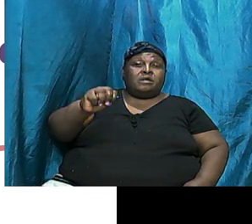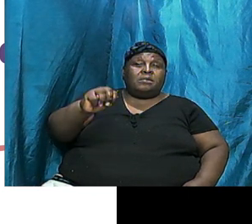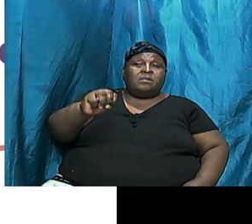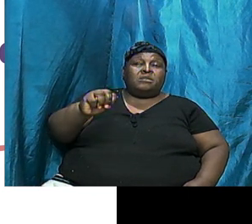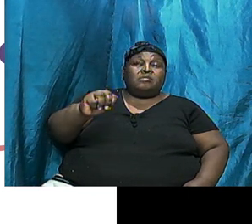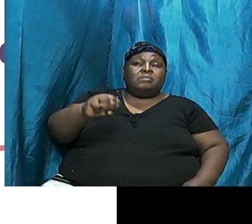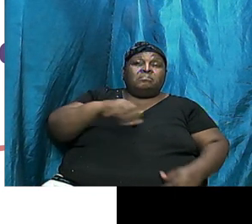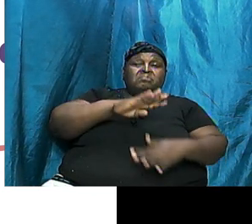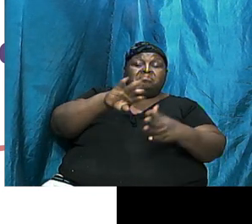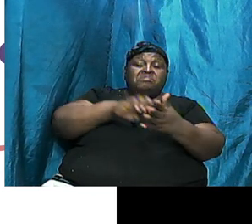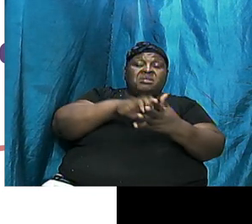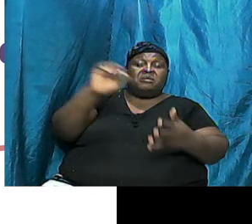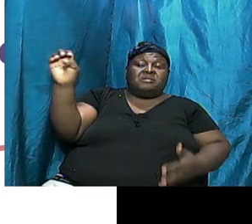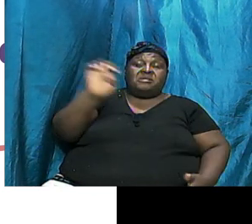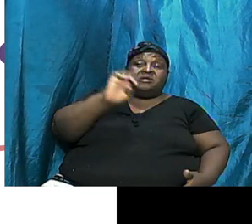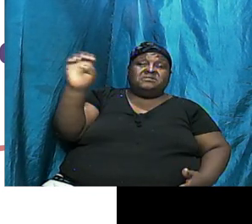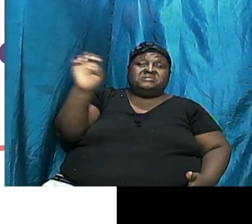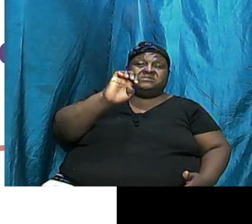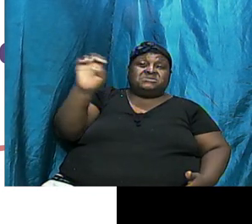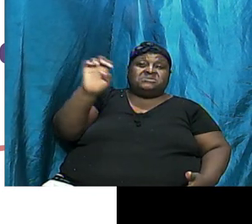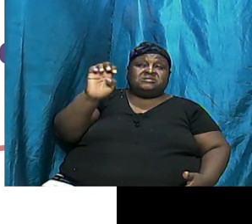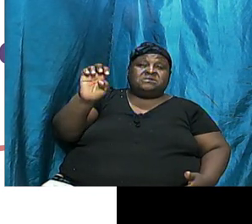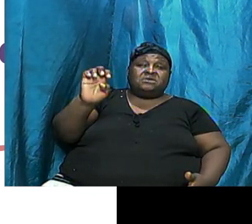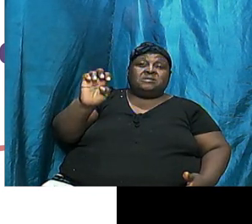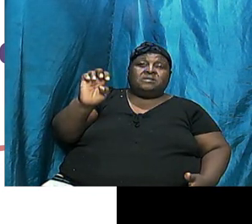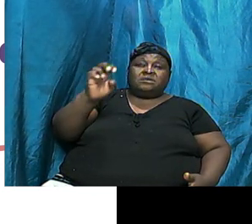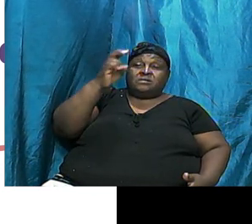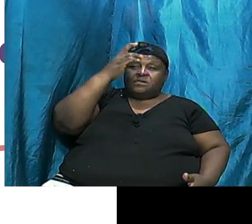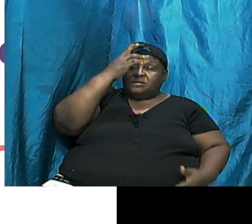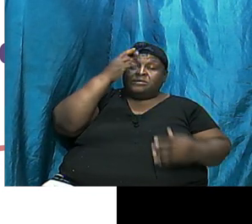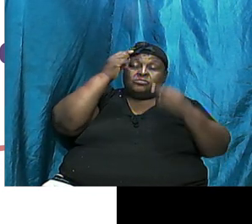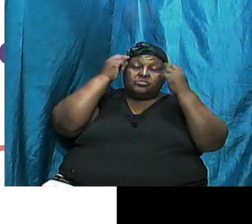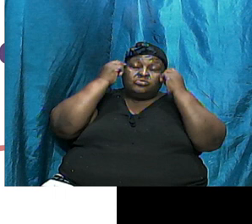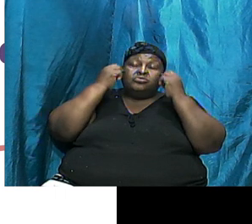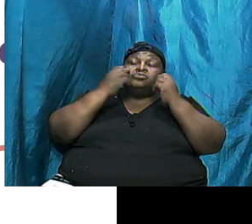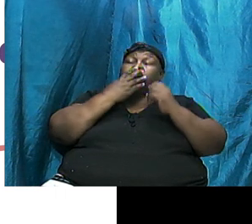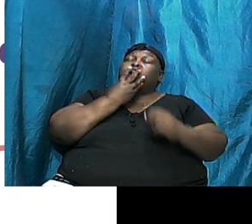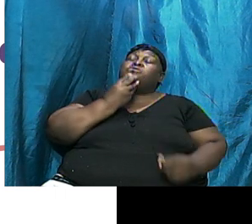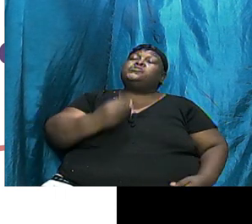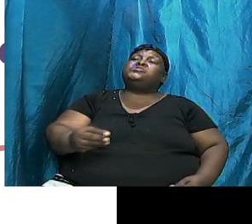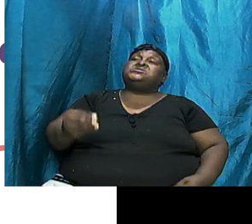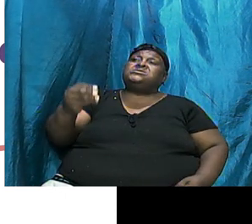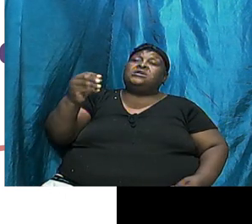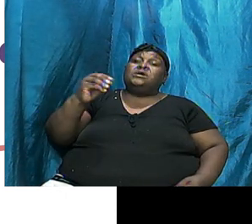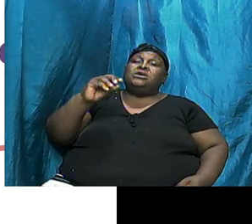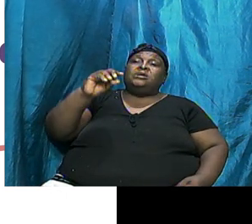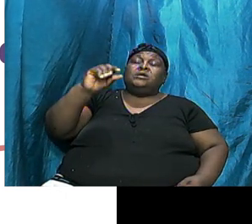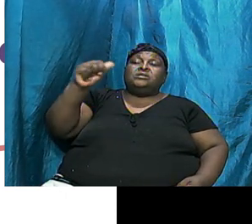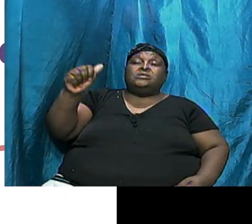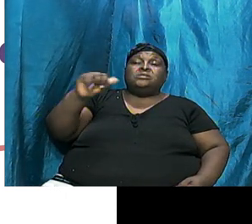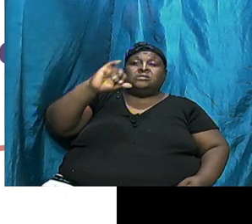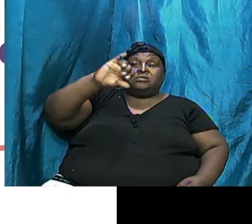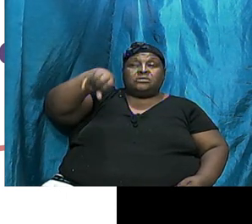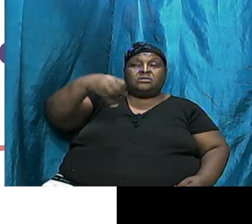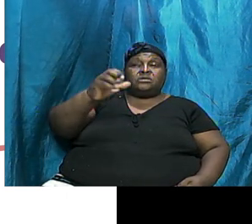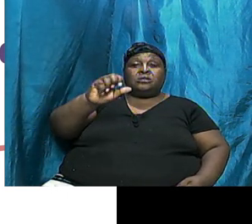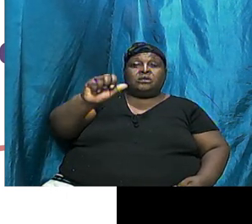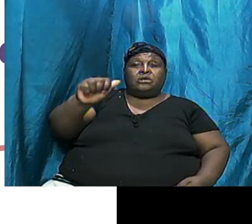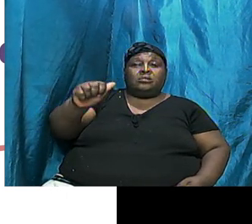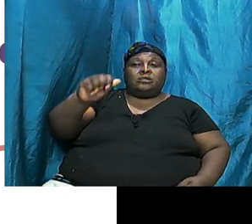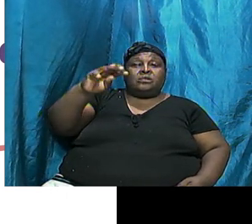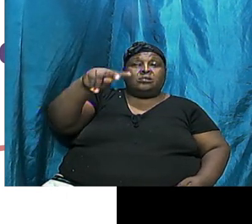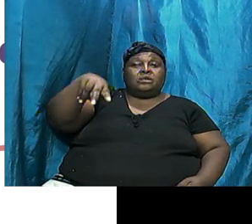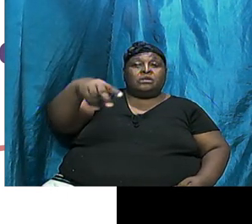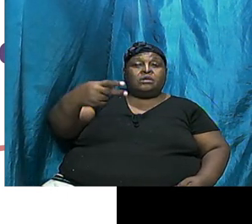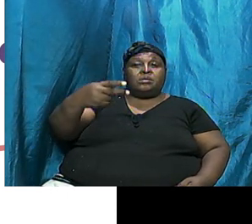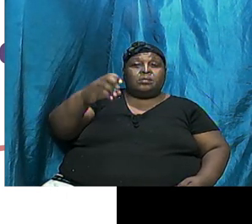Middle East Where The Jews And The Arabs Have Their Dwelling Right Now Japheth Across The Caucasus